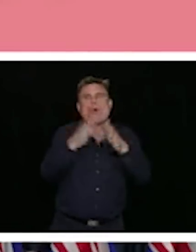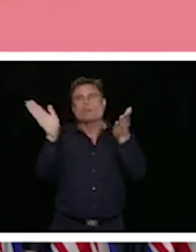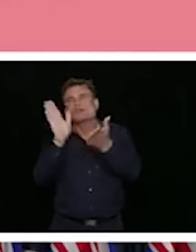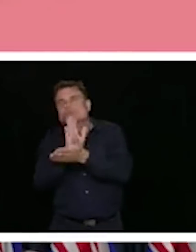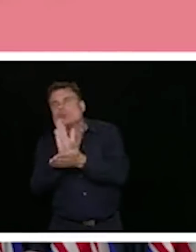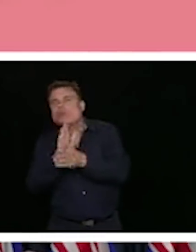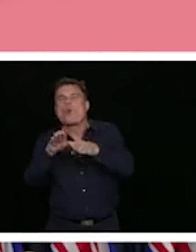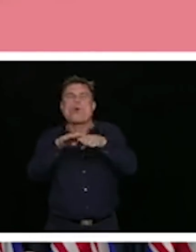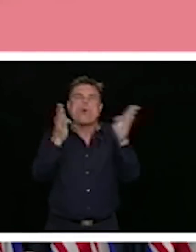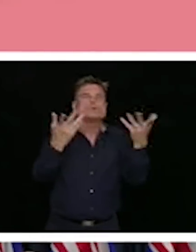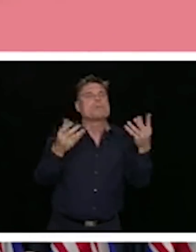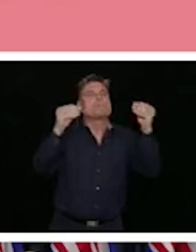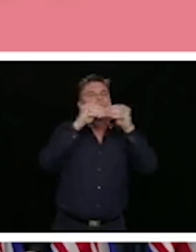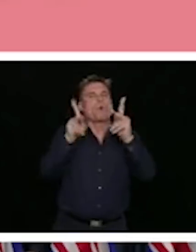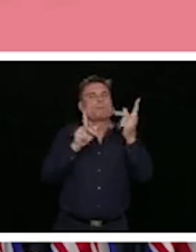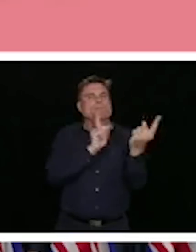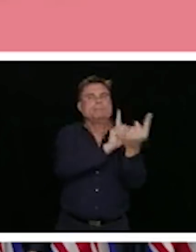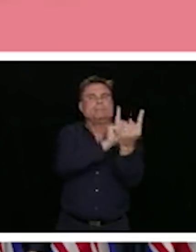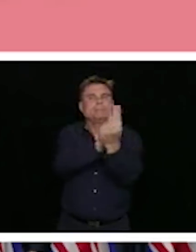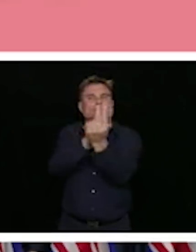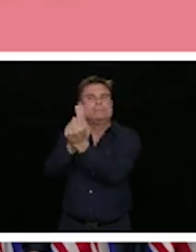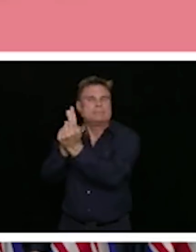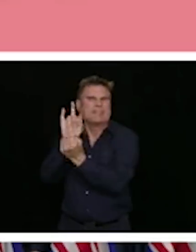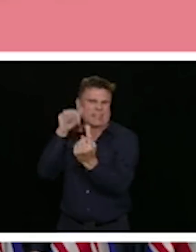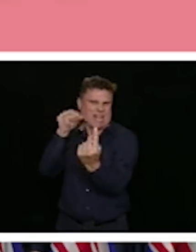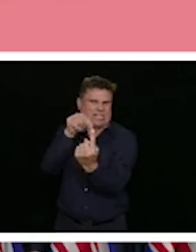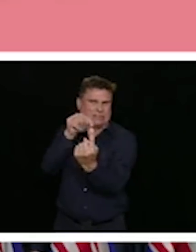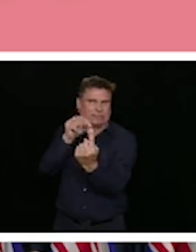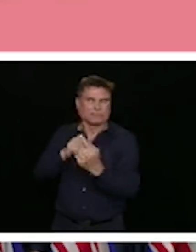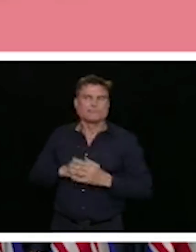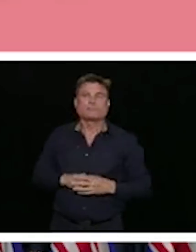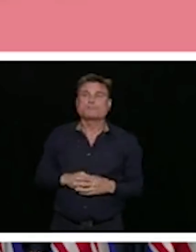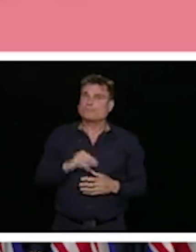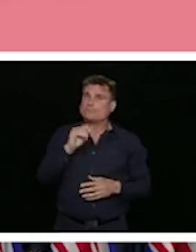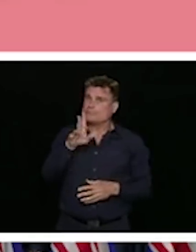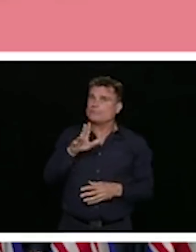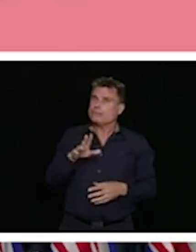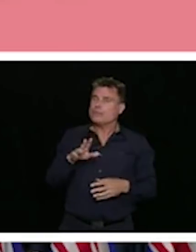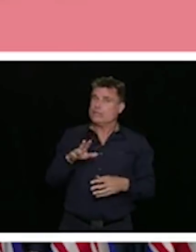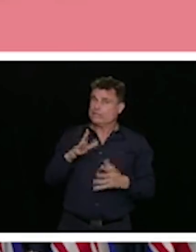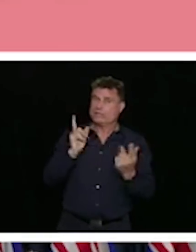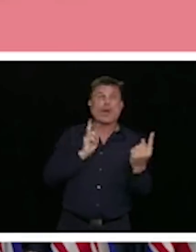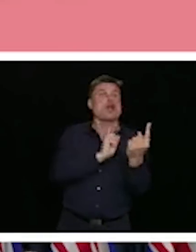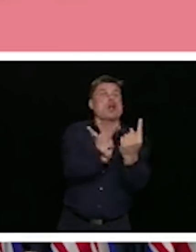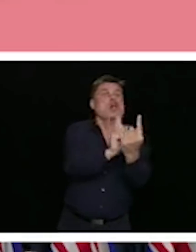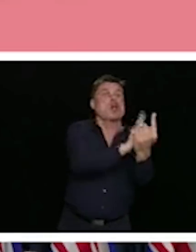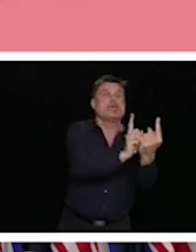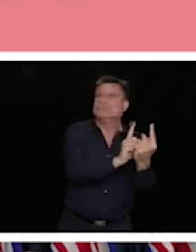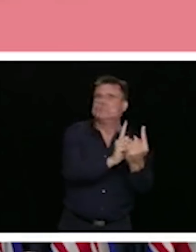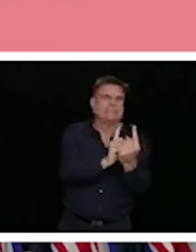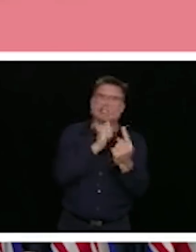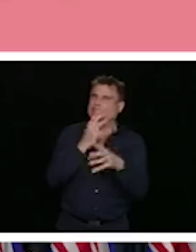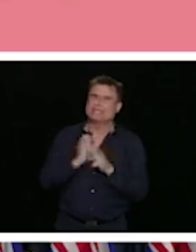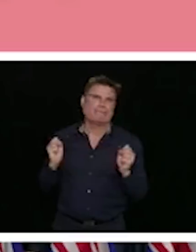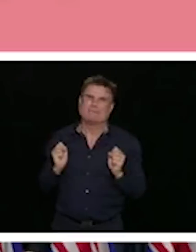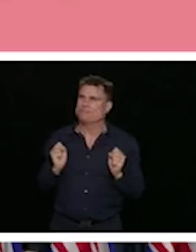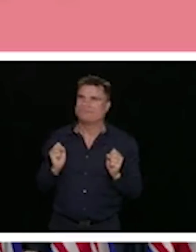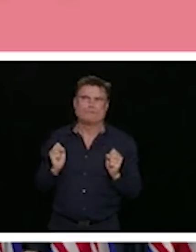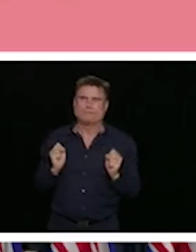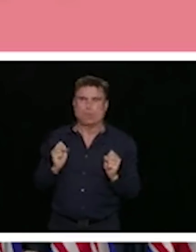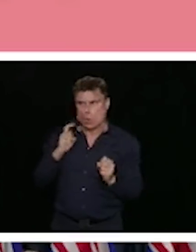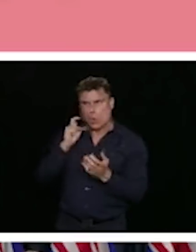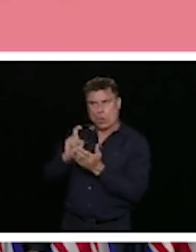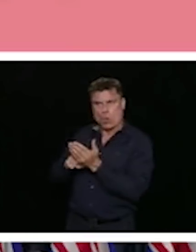safe connections. And that is what is spreading this virus. So we are having clusters in certain environments where people are